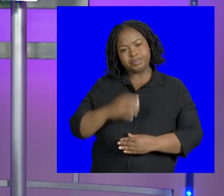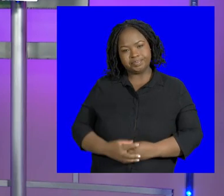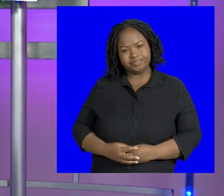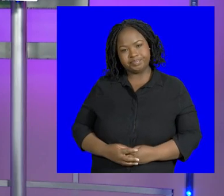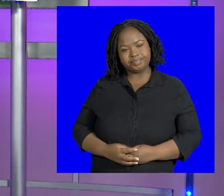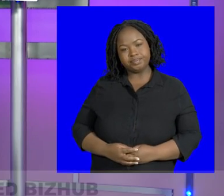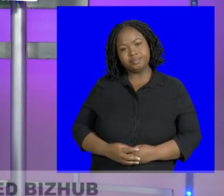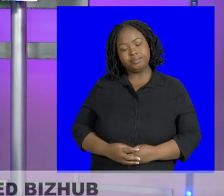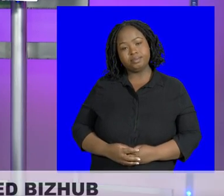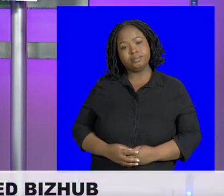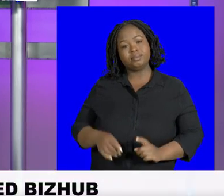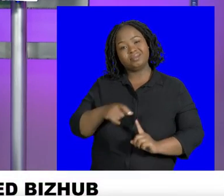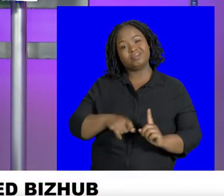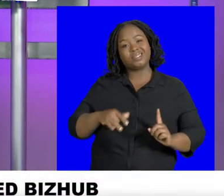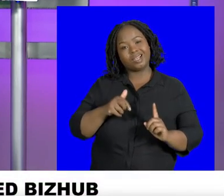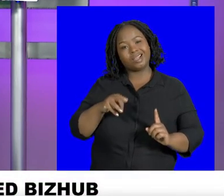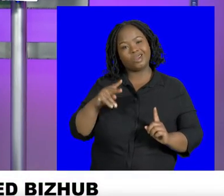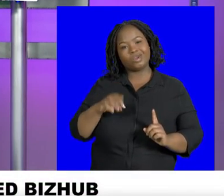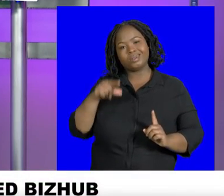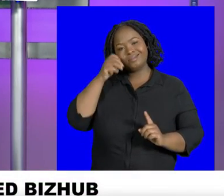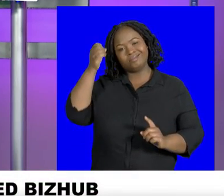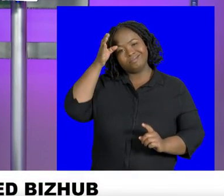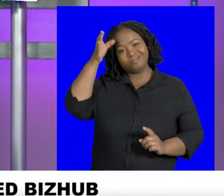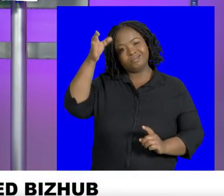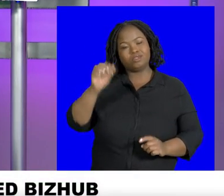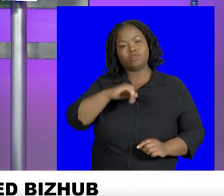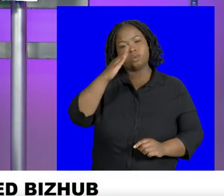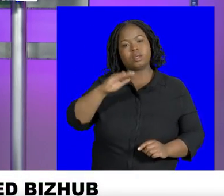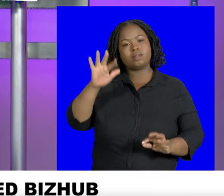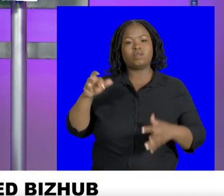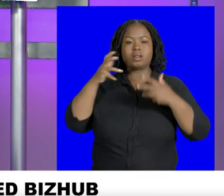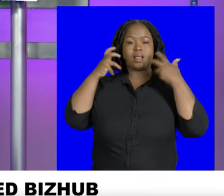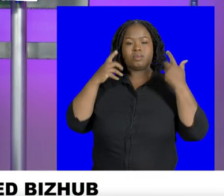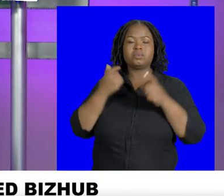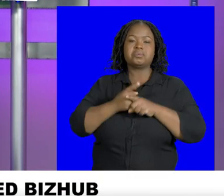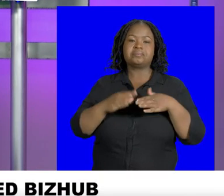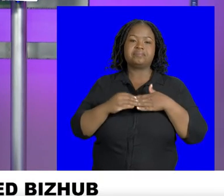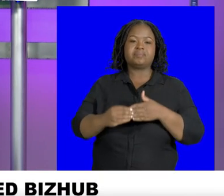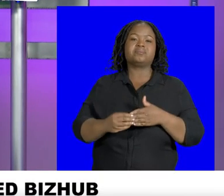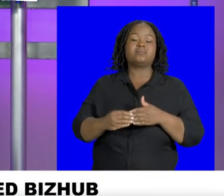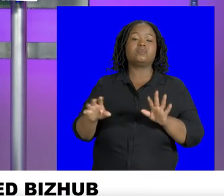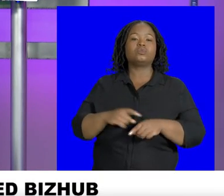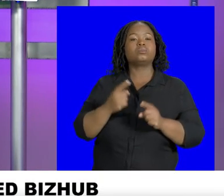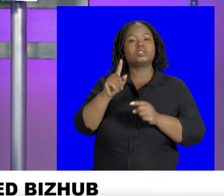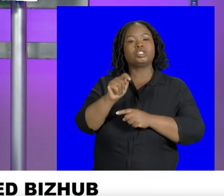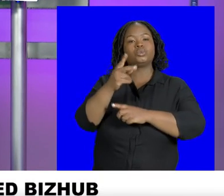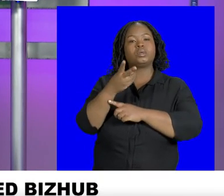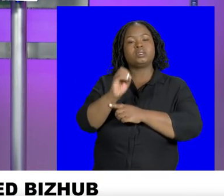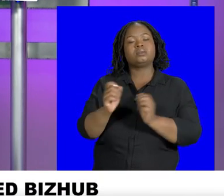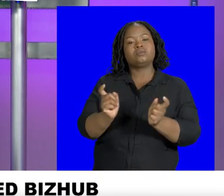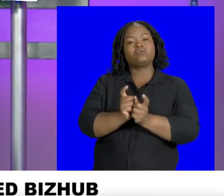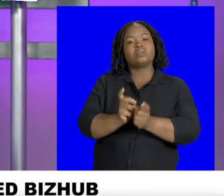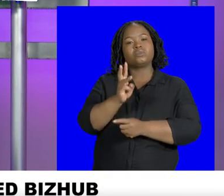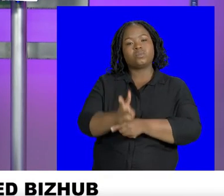Aaron Pangiso has been named the captain of the Highfield Lions and will lead them into the Ram Slam T20